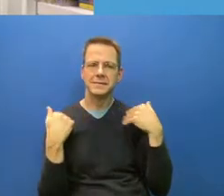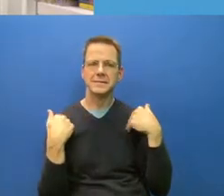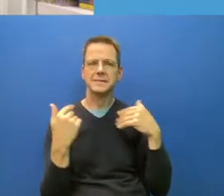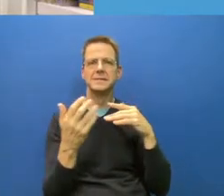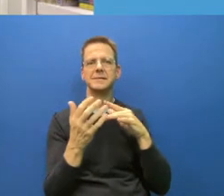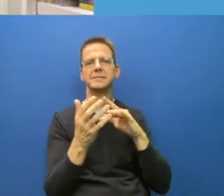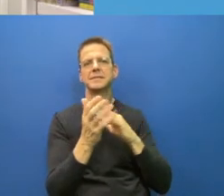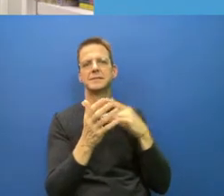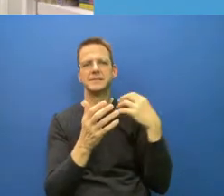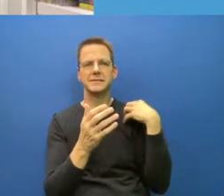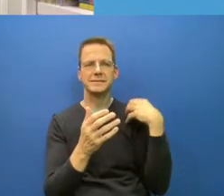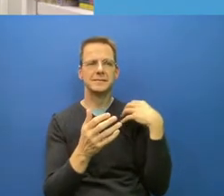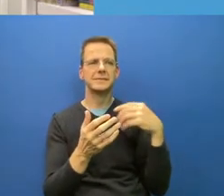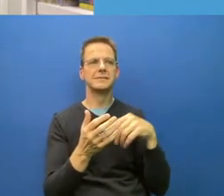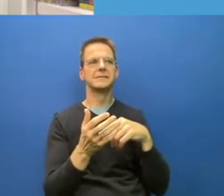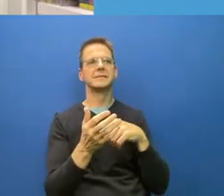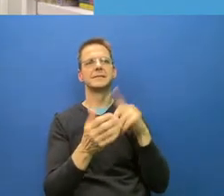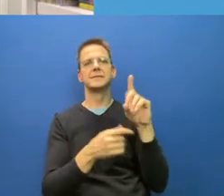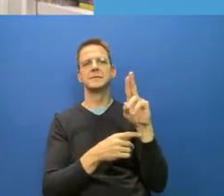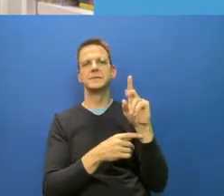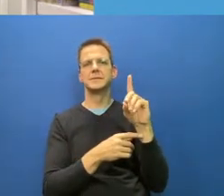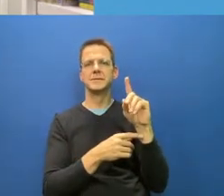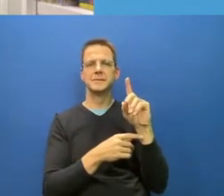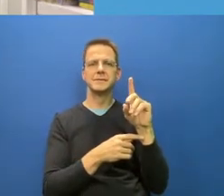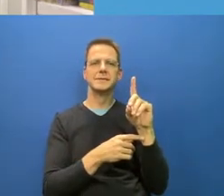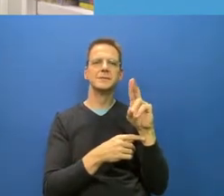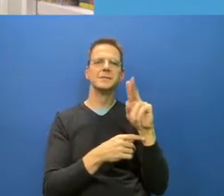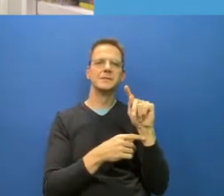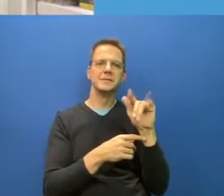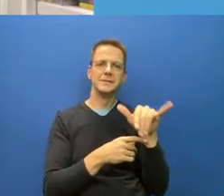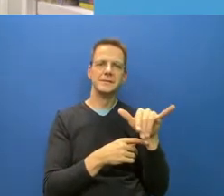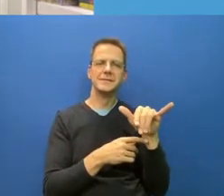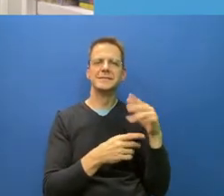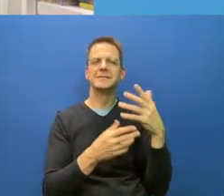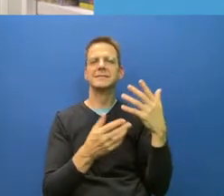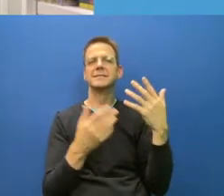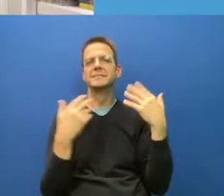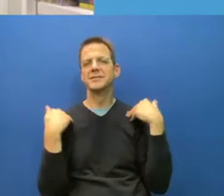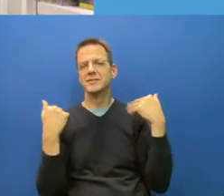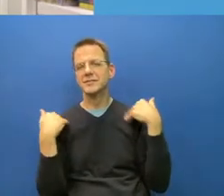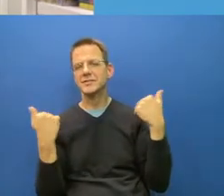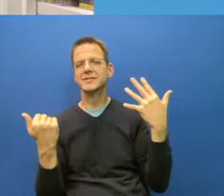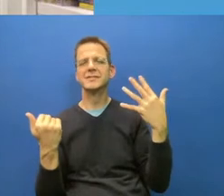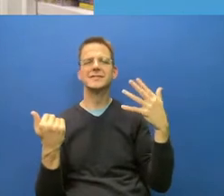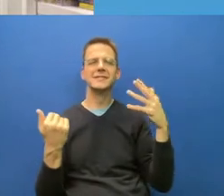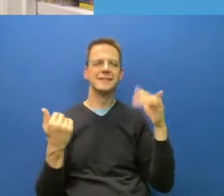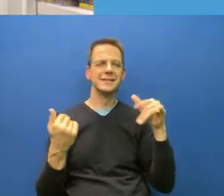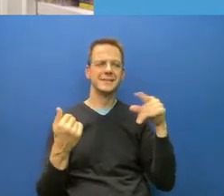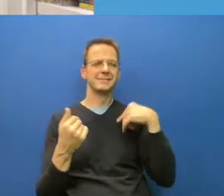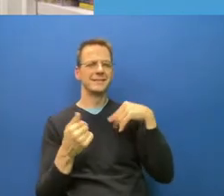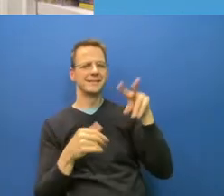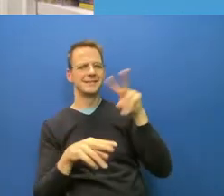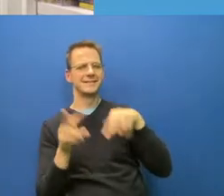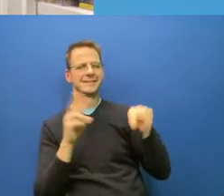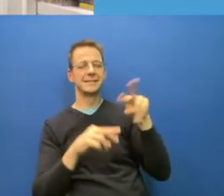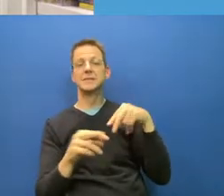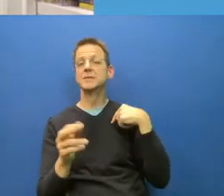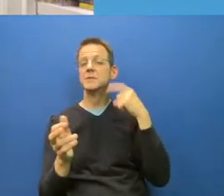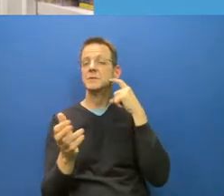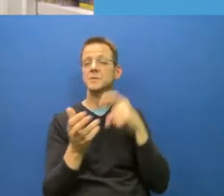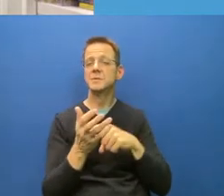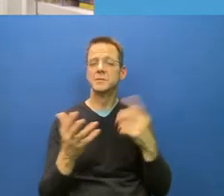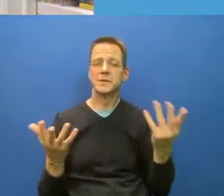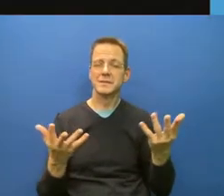And what we're seeing in a situation like this, like a pandemic or some national